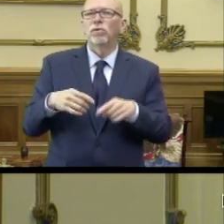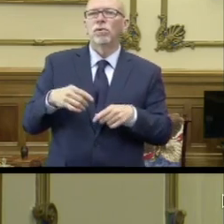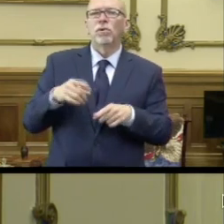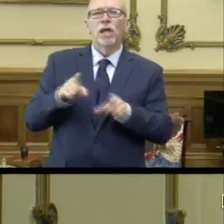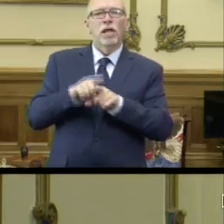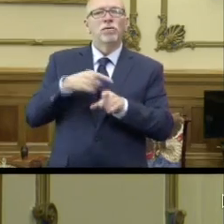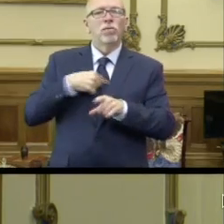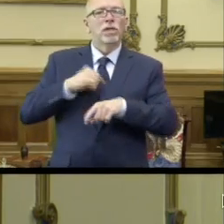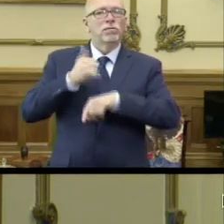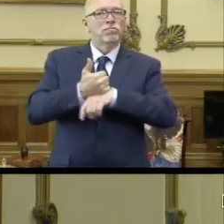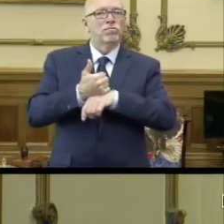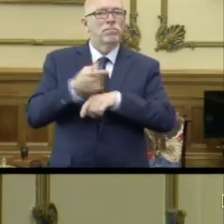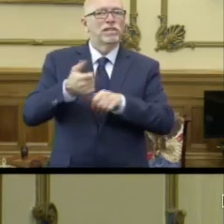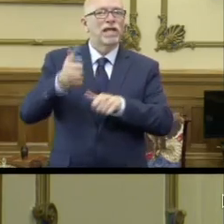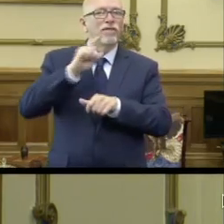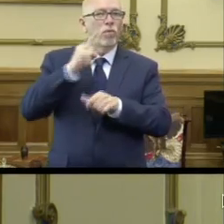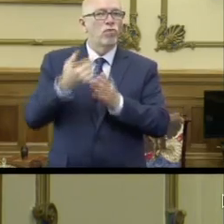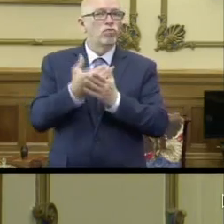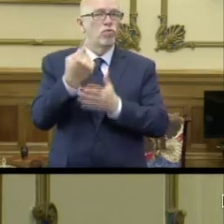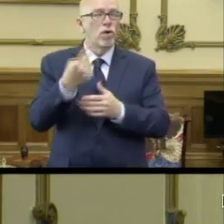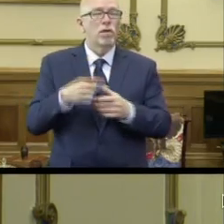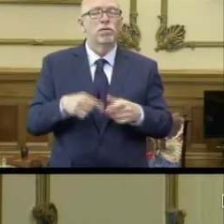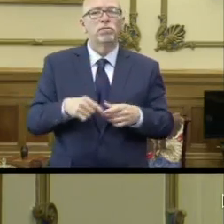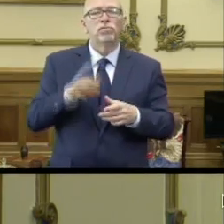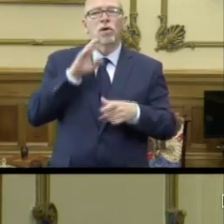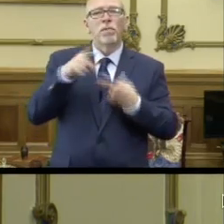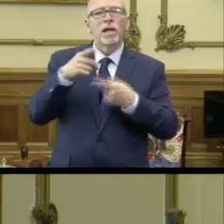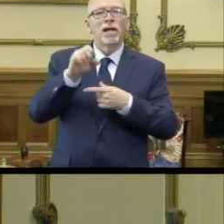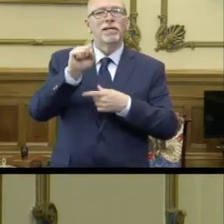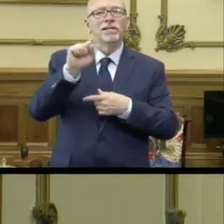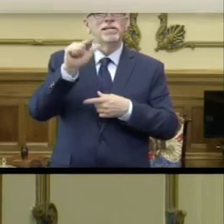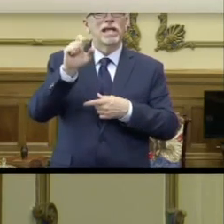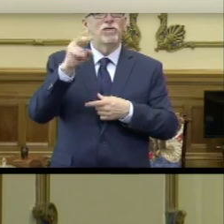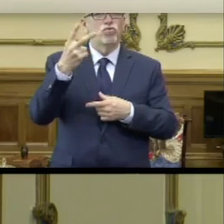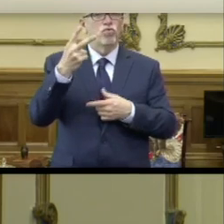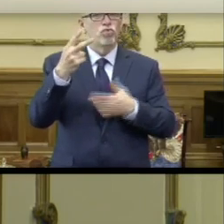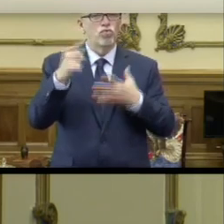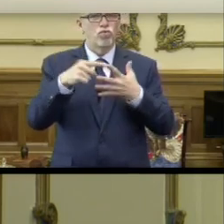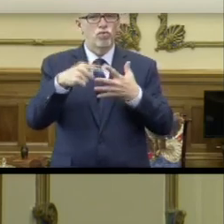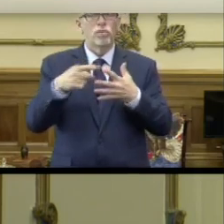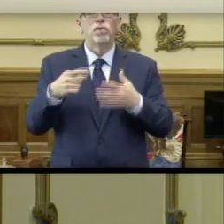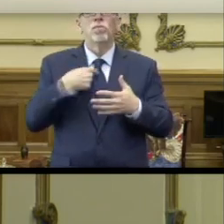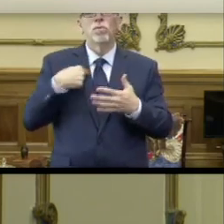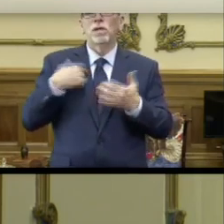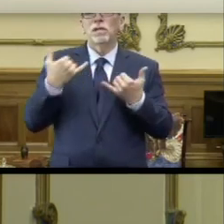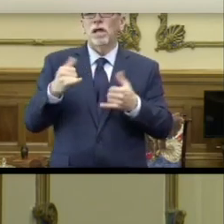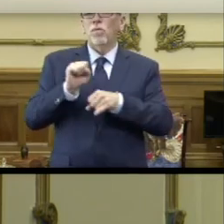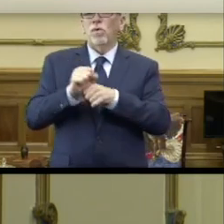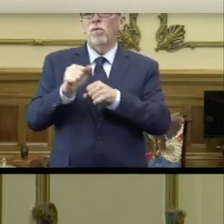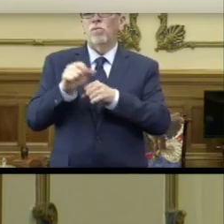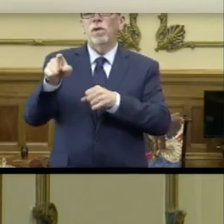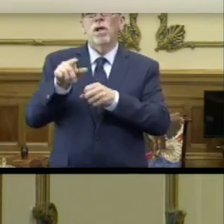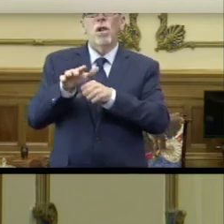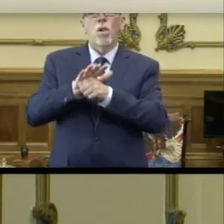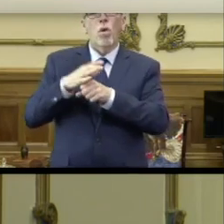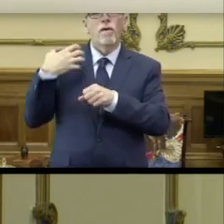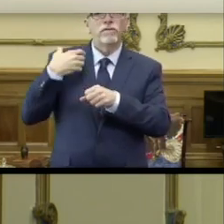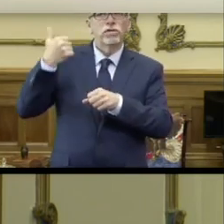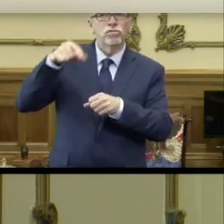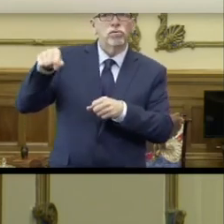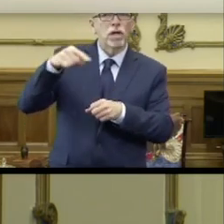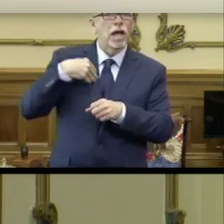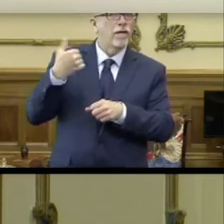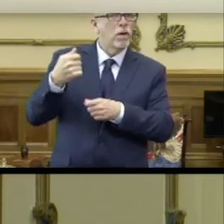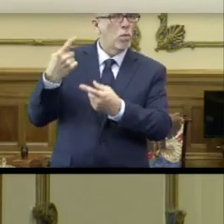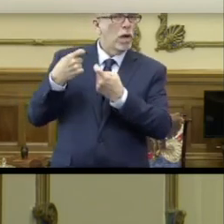implement this executive order, this new one talks about Stage 2. We will be working with local officials that have questions